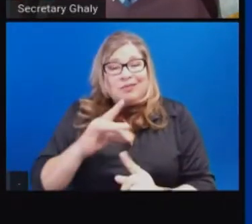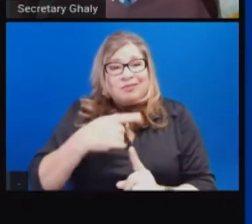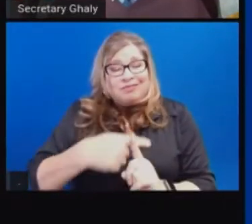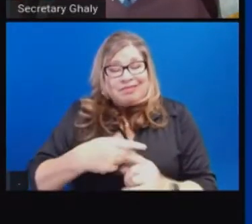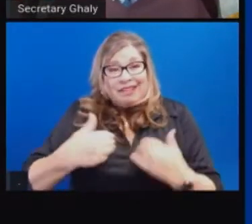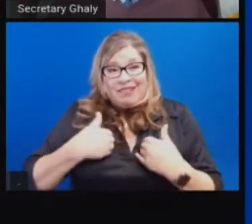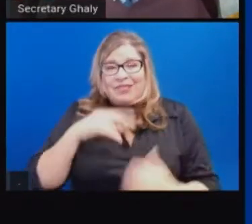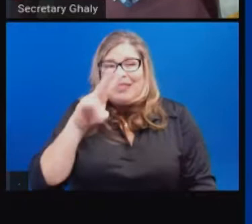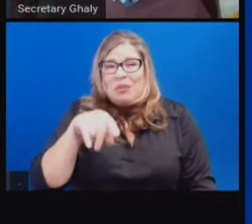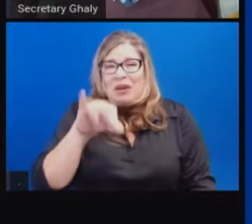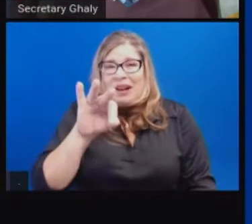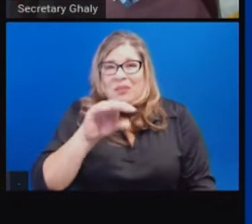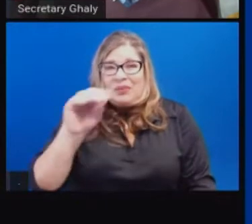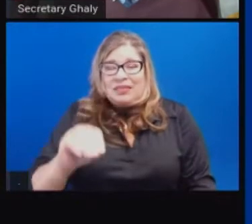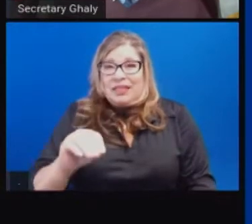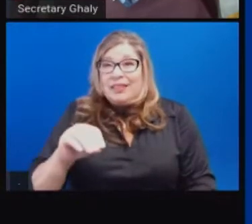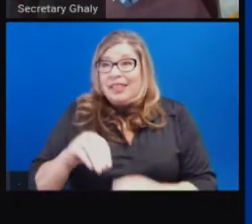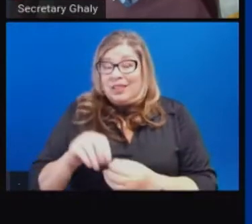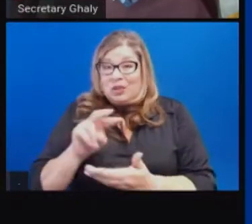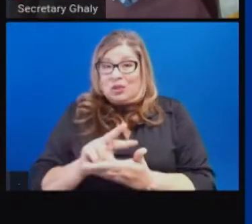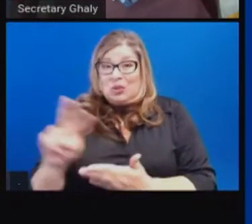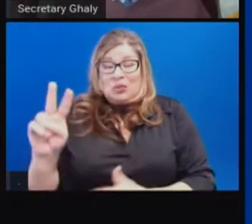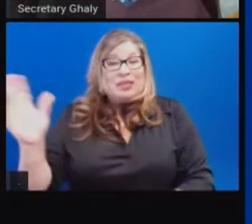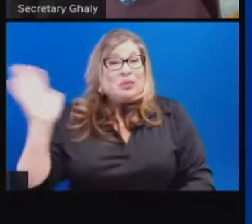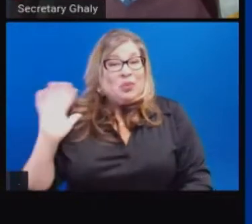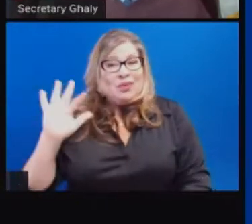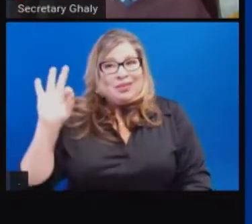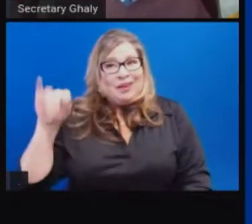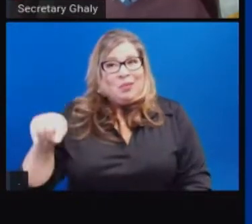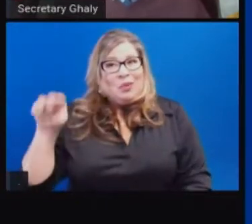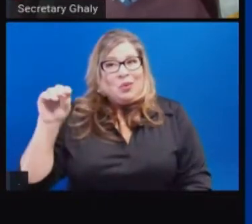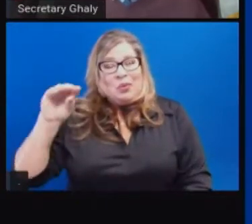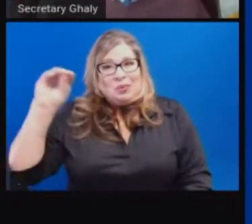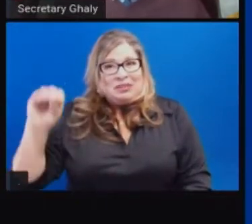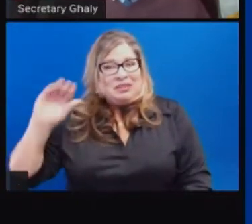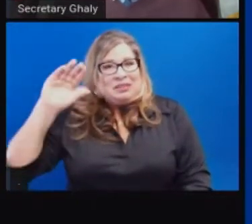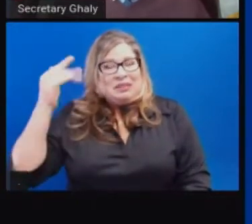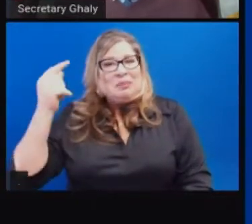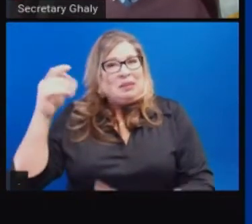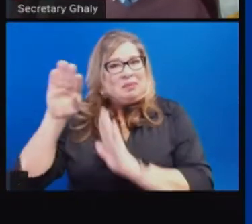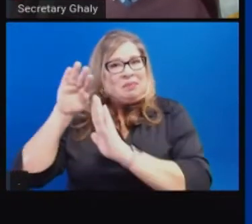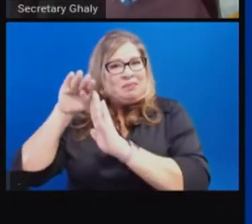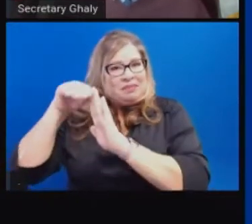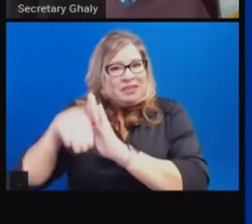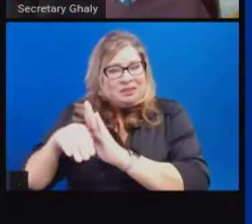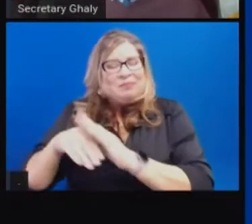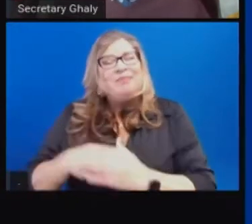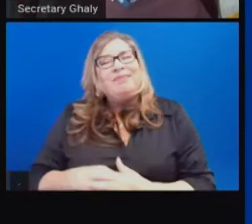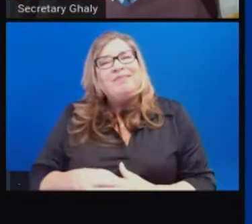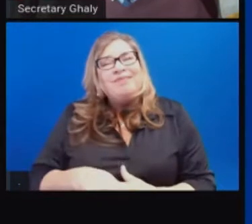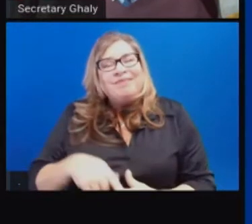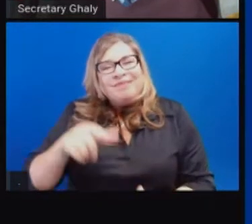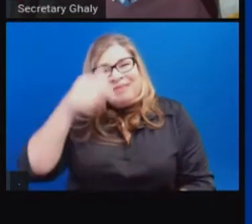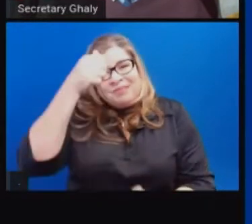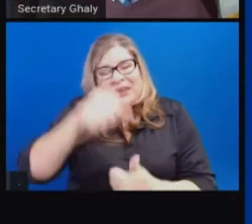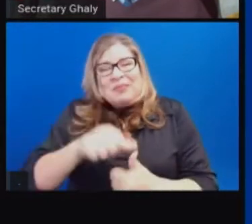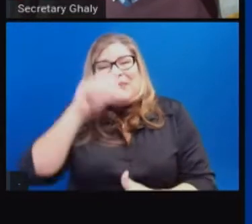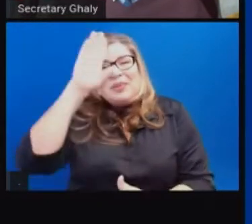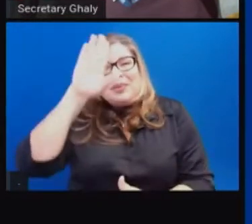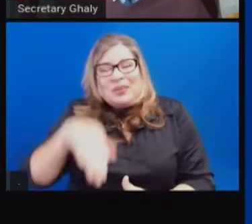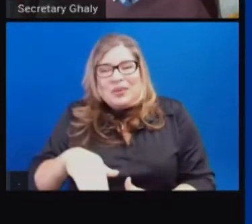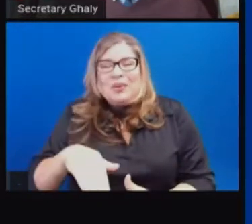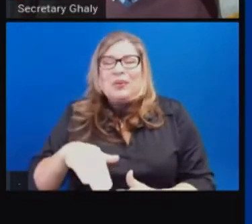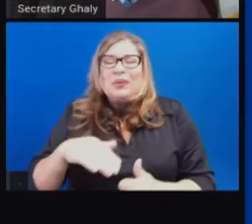Again, we've talked to you about some of the uncertainty in the testing numbers through the holidays. People may be not going to get